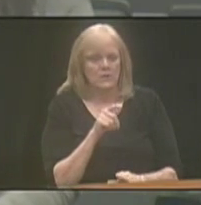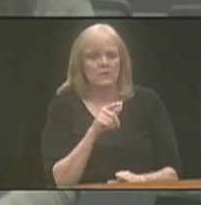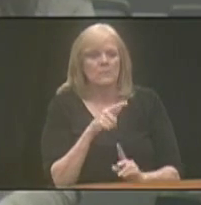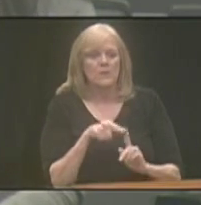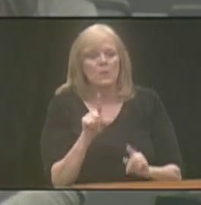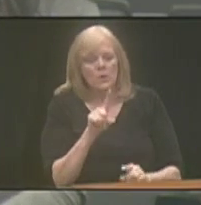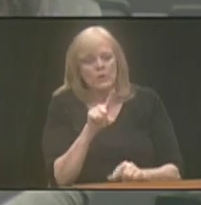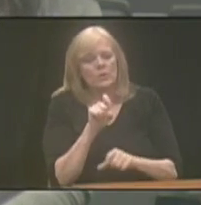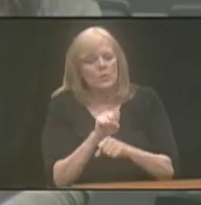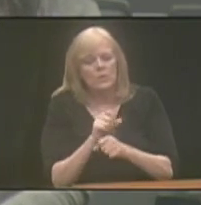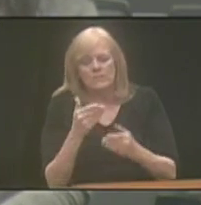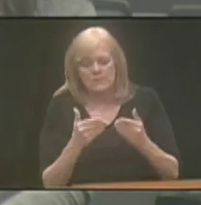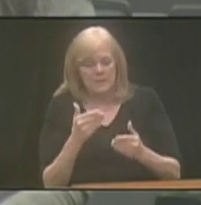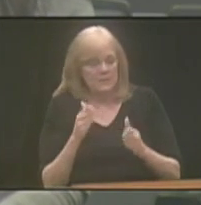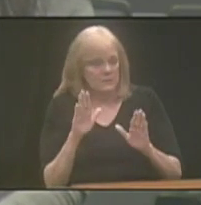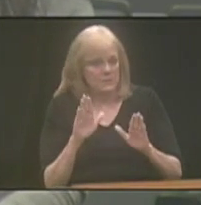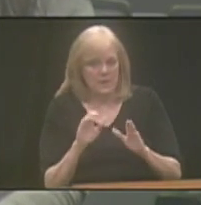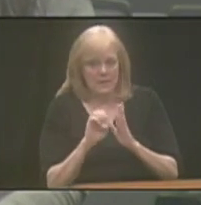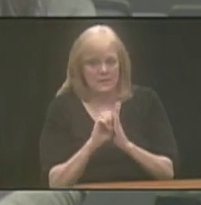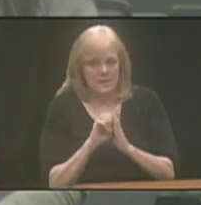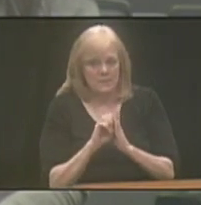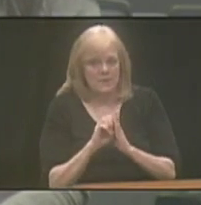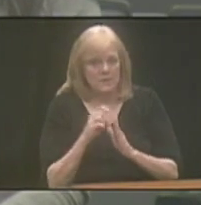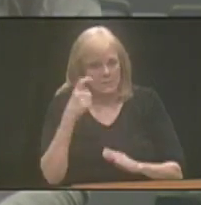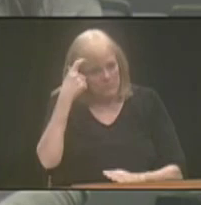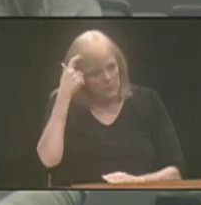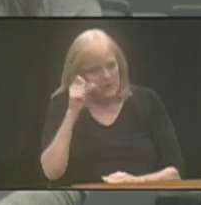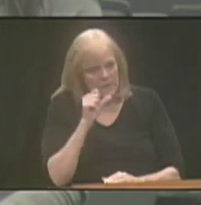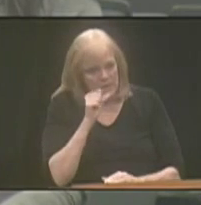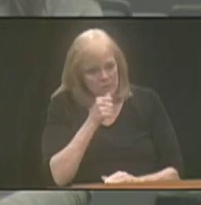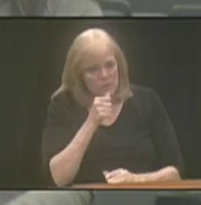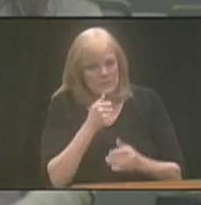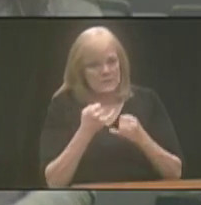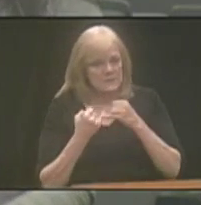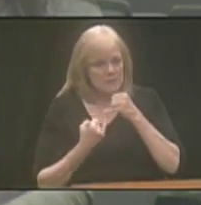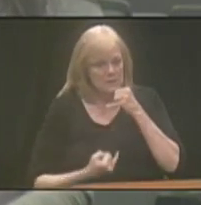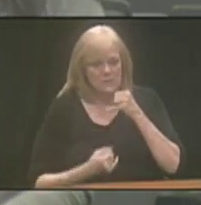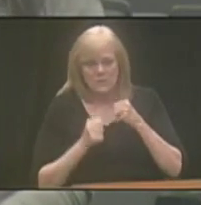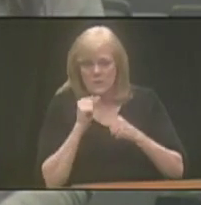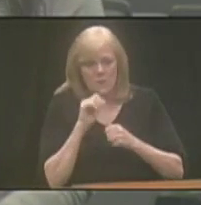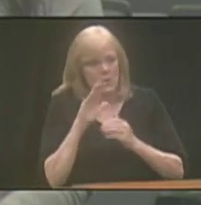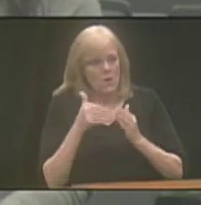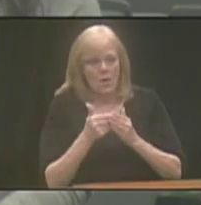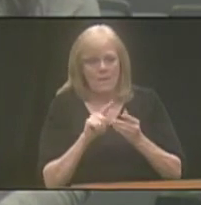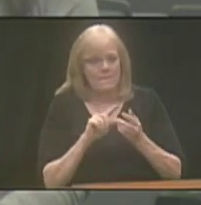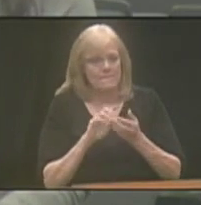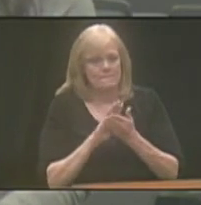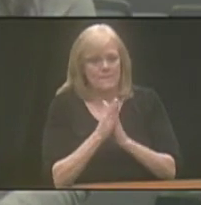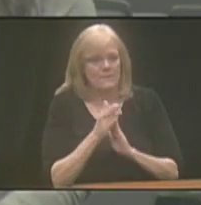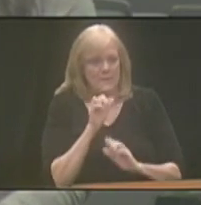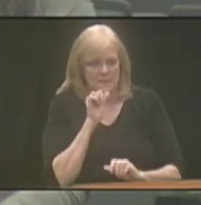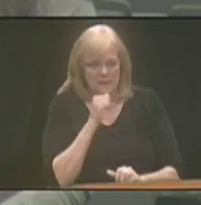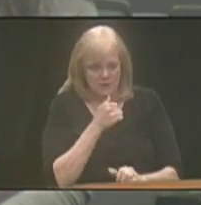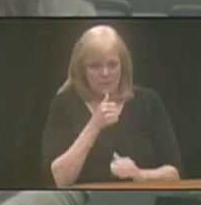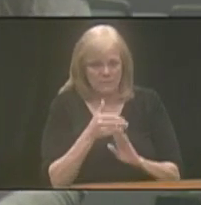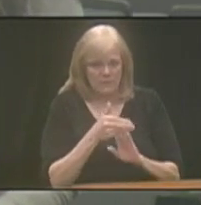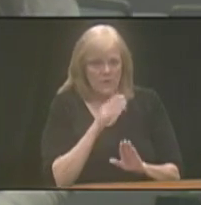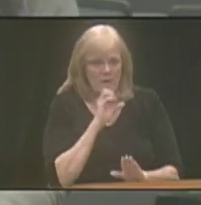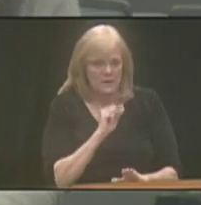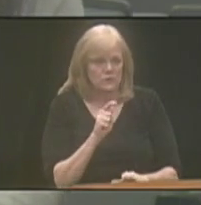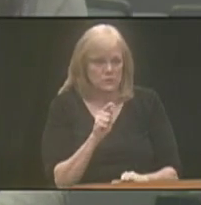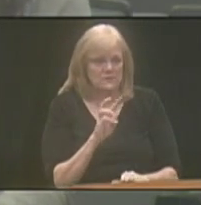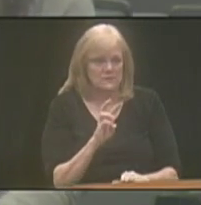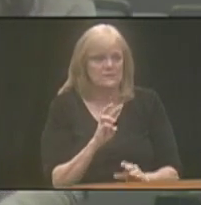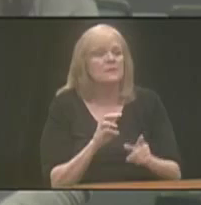You know, where you work might be a great example of that. Folks with brain injury and spinal cord injuries don't all become injured before age